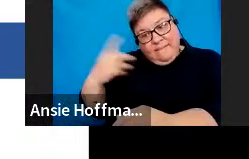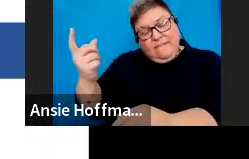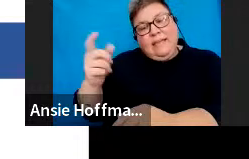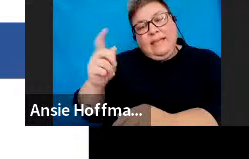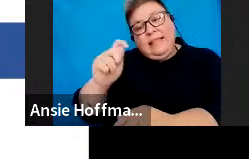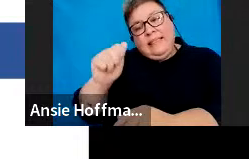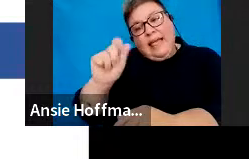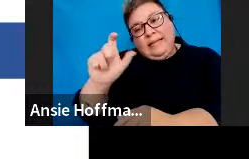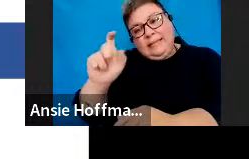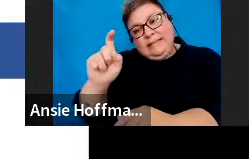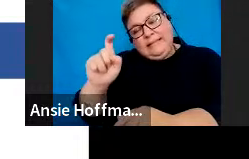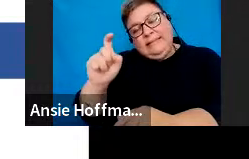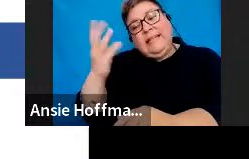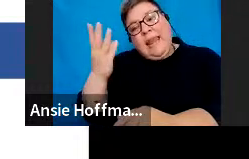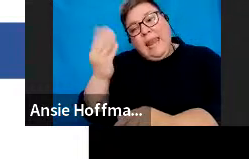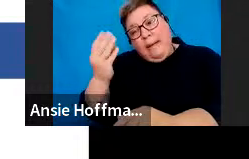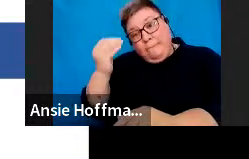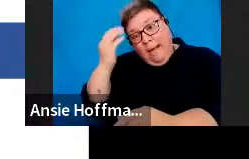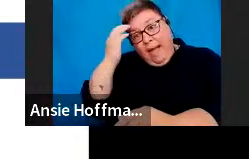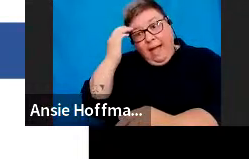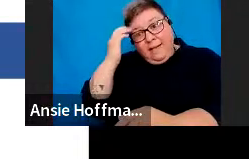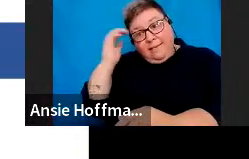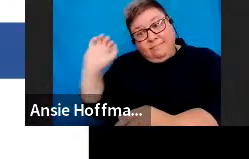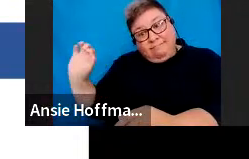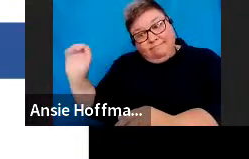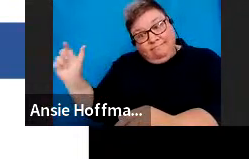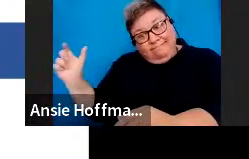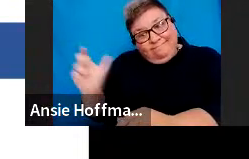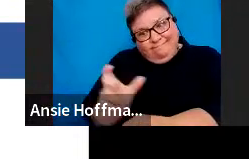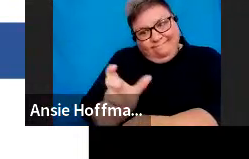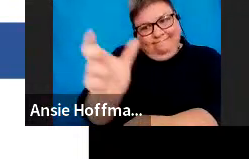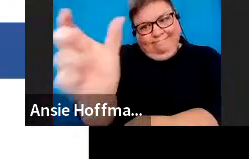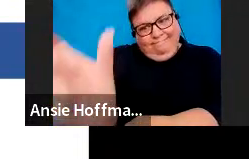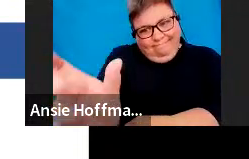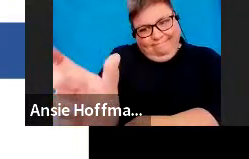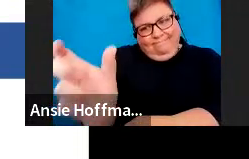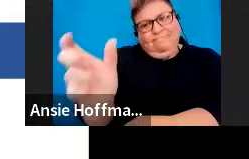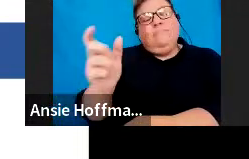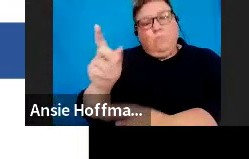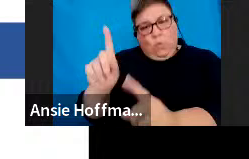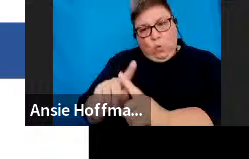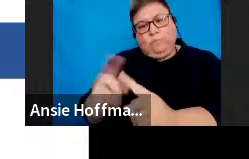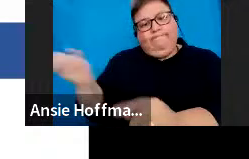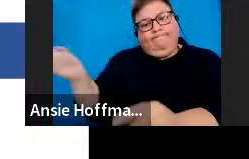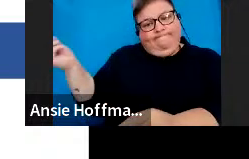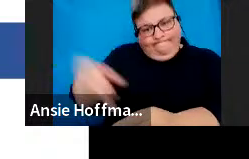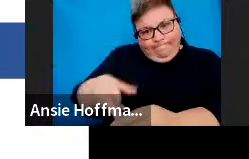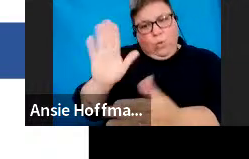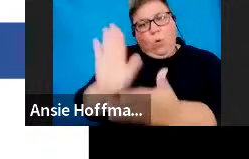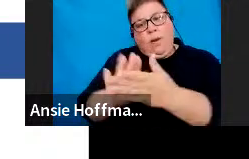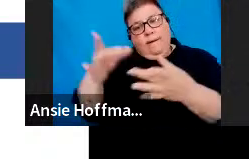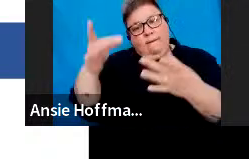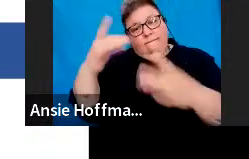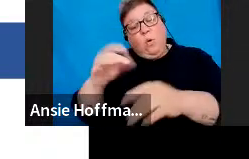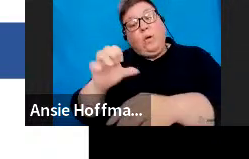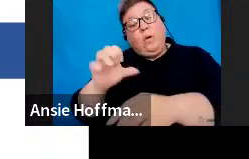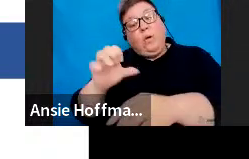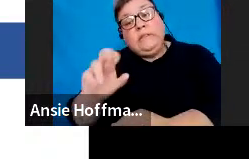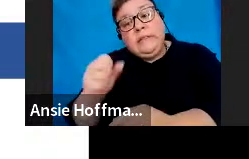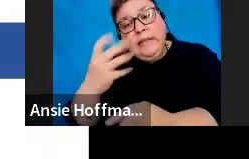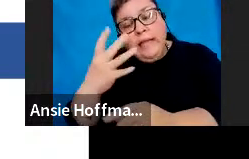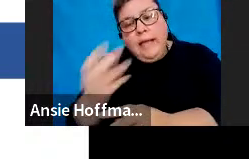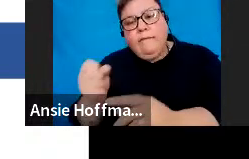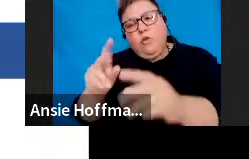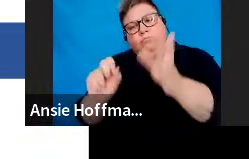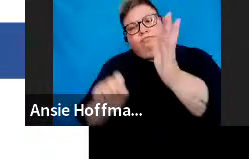will receive the benefit must be provided on the tax directive application form. SAS has implemented a new function on